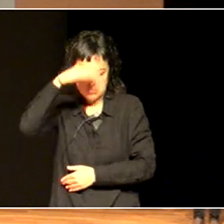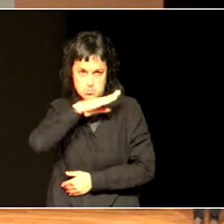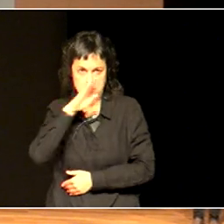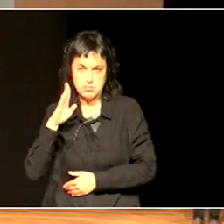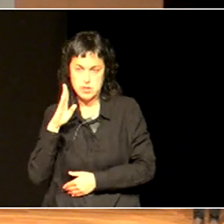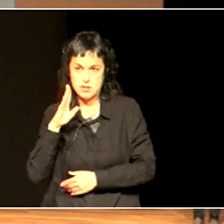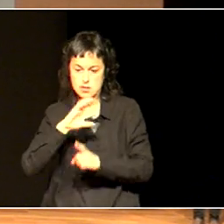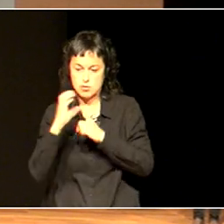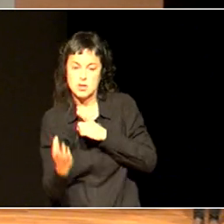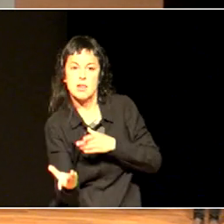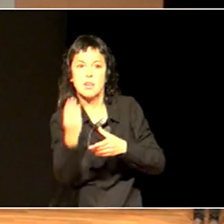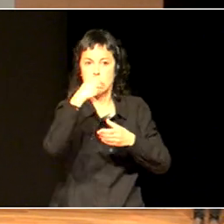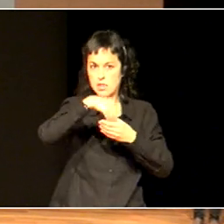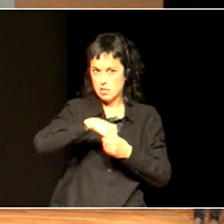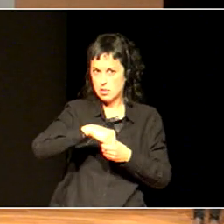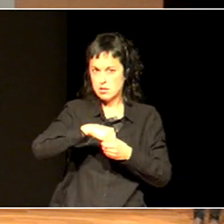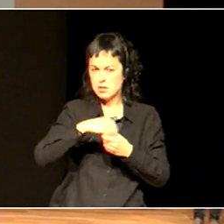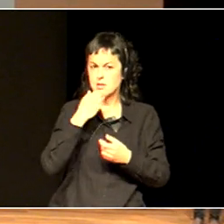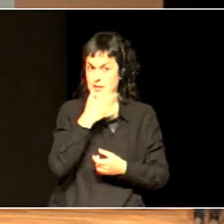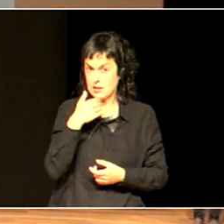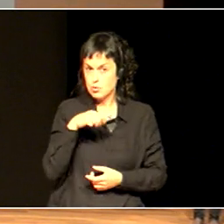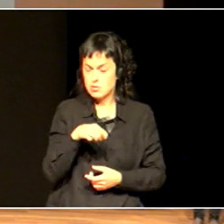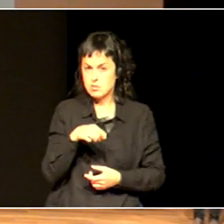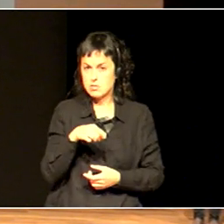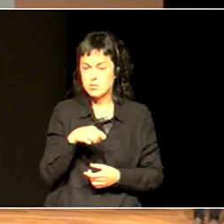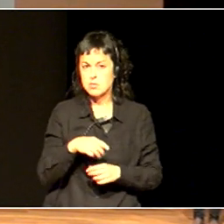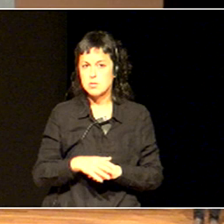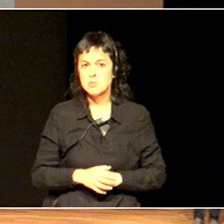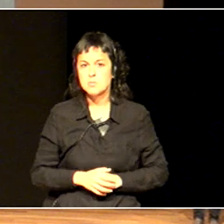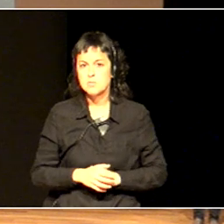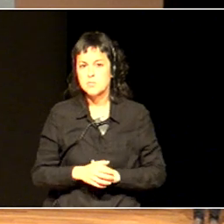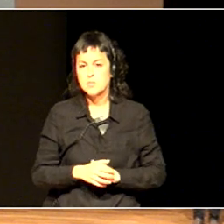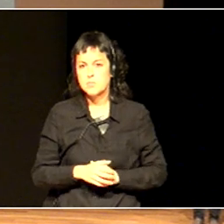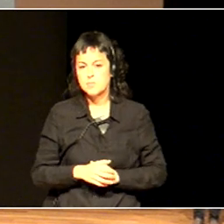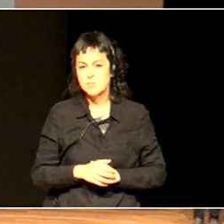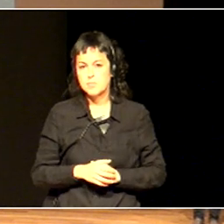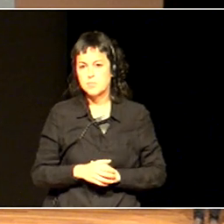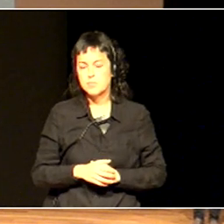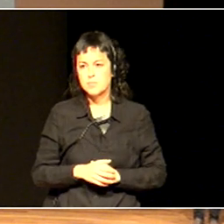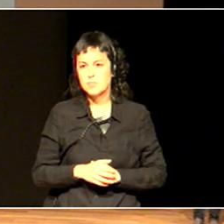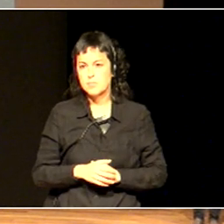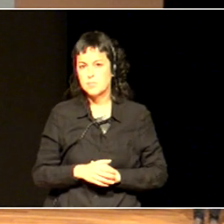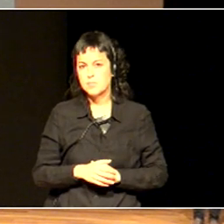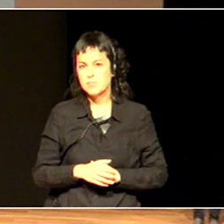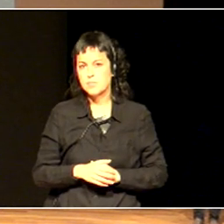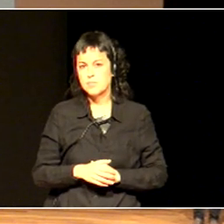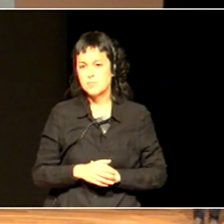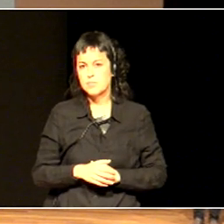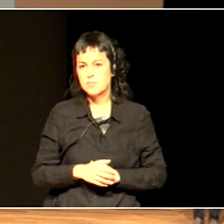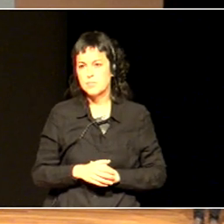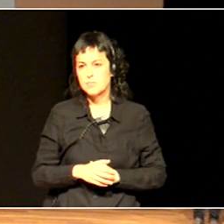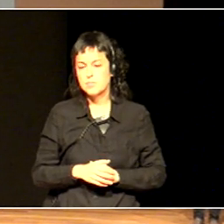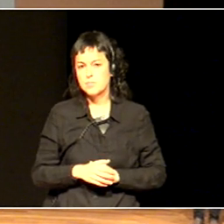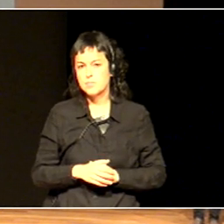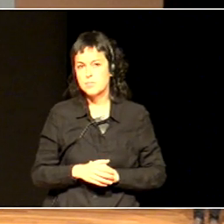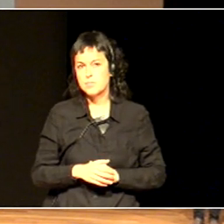One of the schools that has used the index quite extensively is